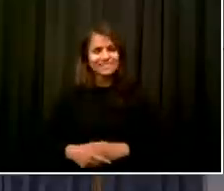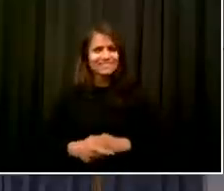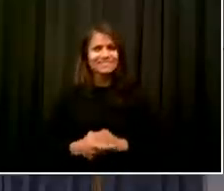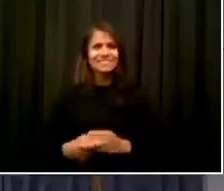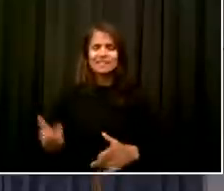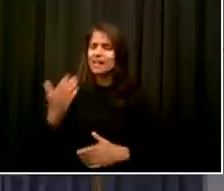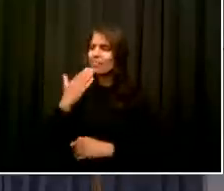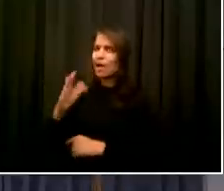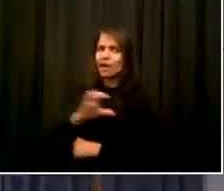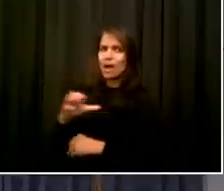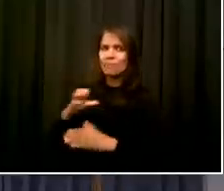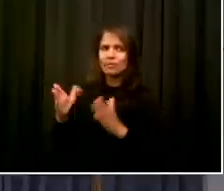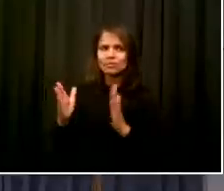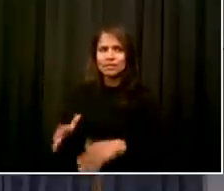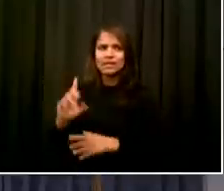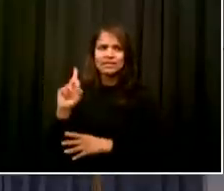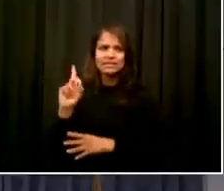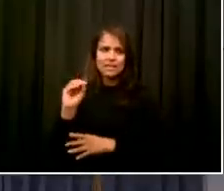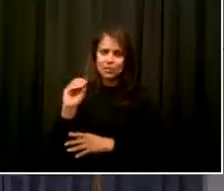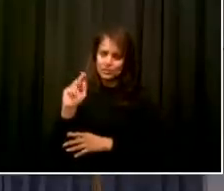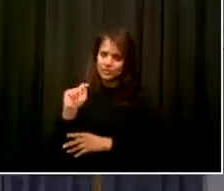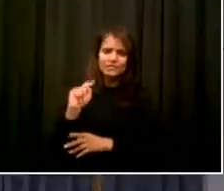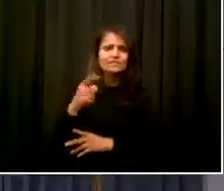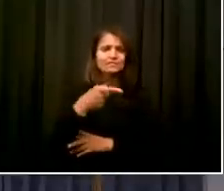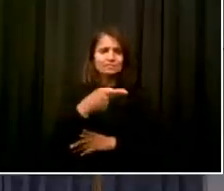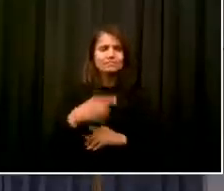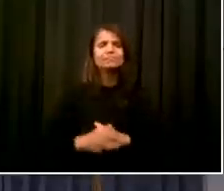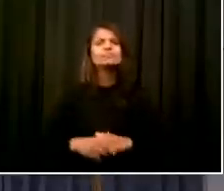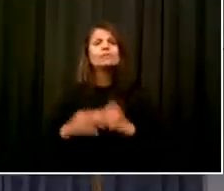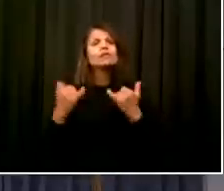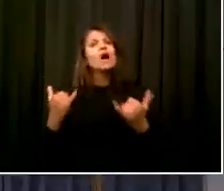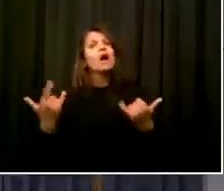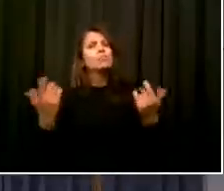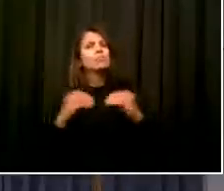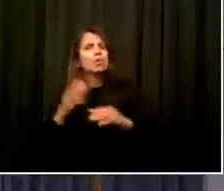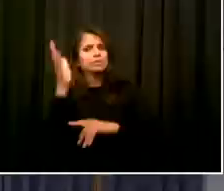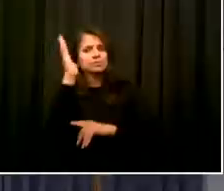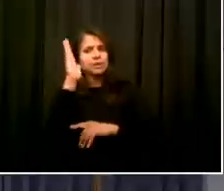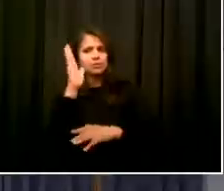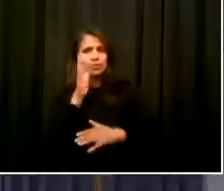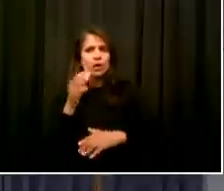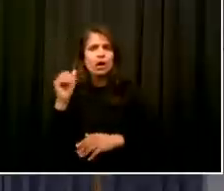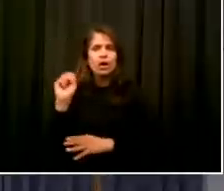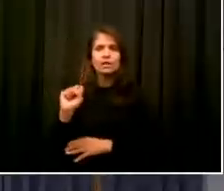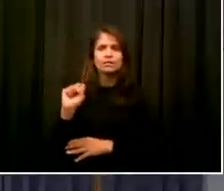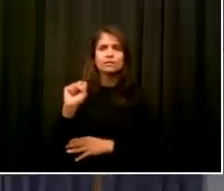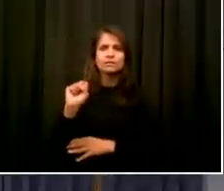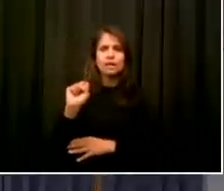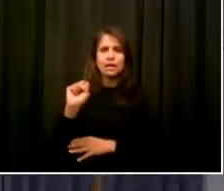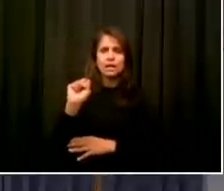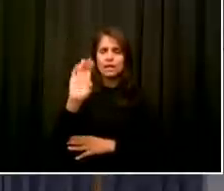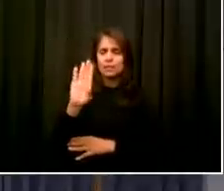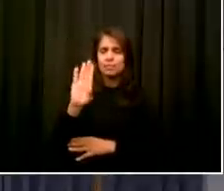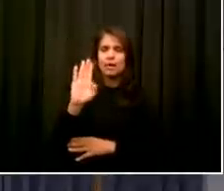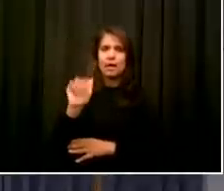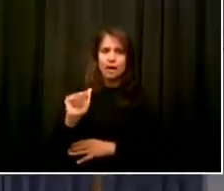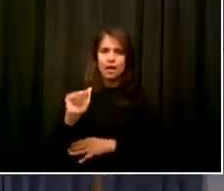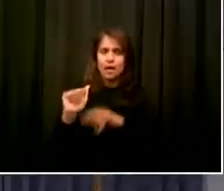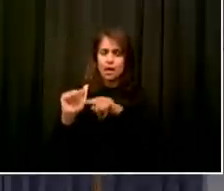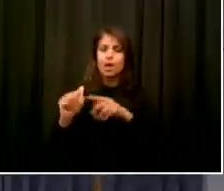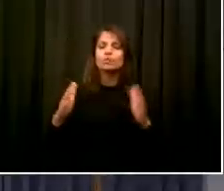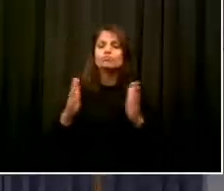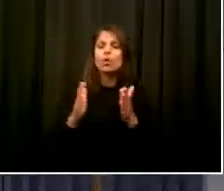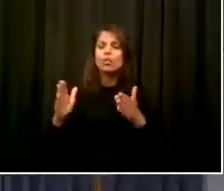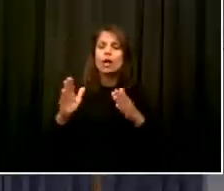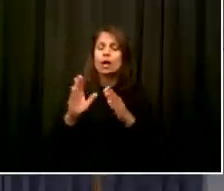how the Department of Small Business Services is going to help so many restaurants as they come back and be there for them with any questions and concerns.